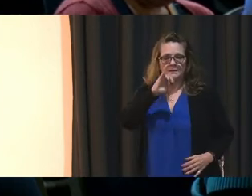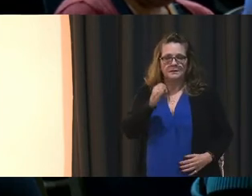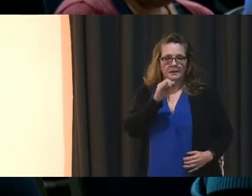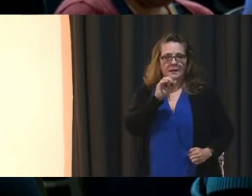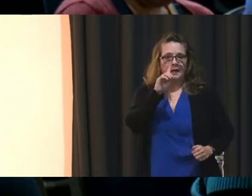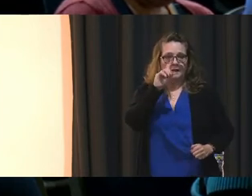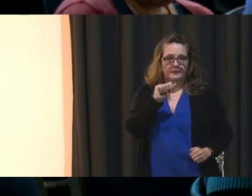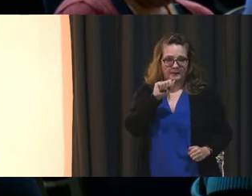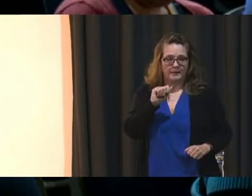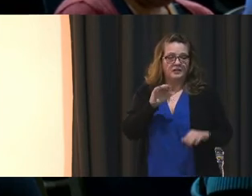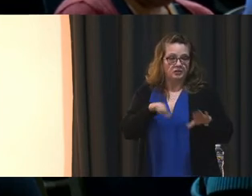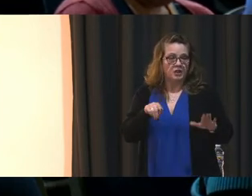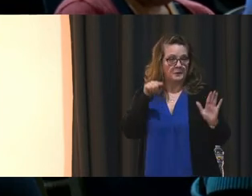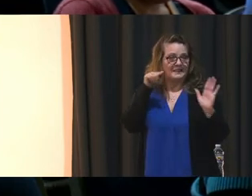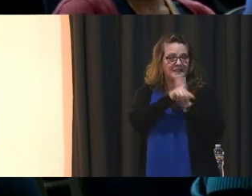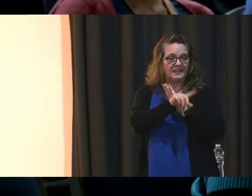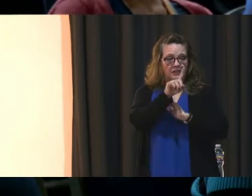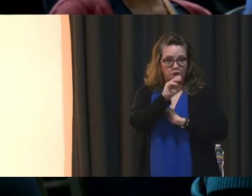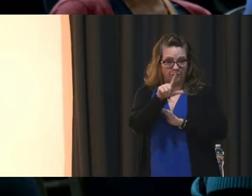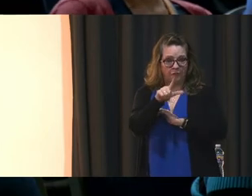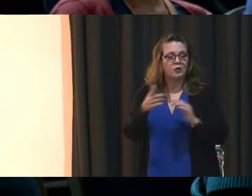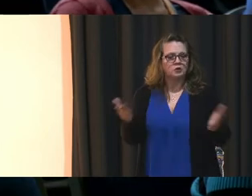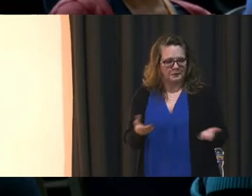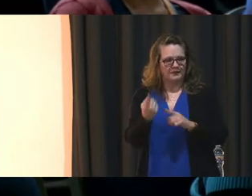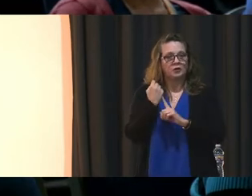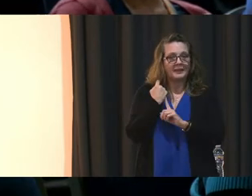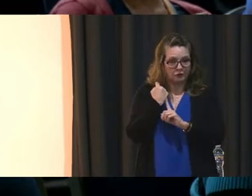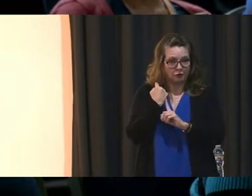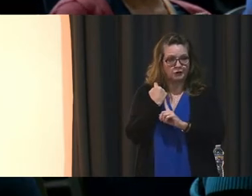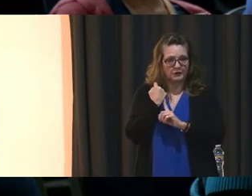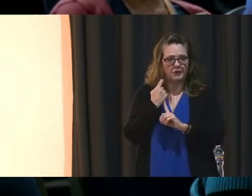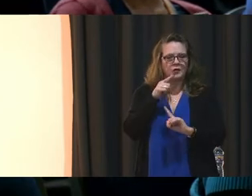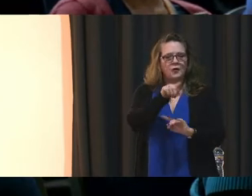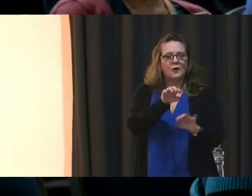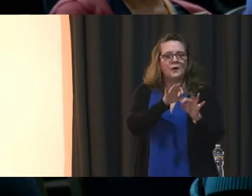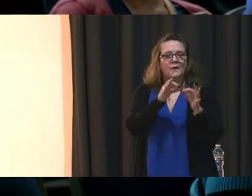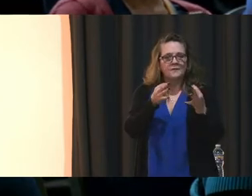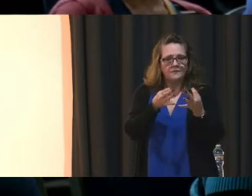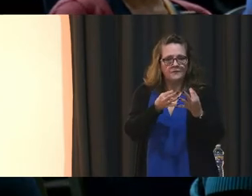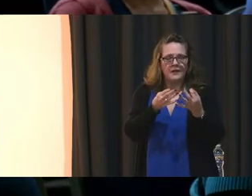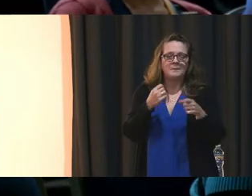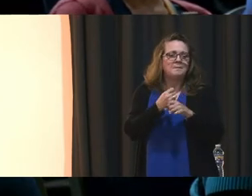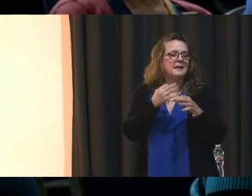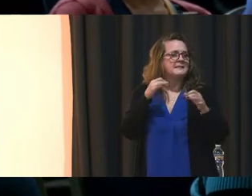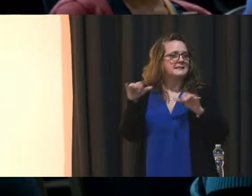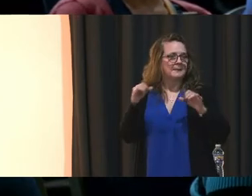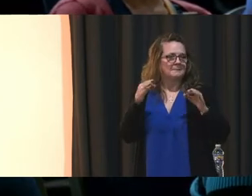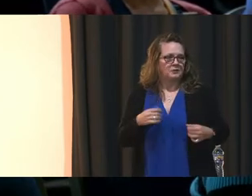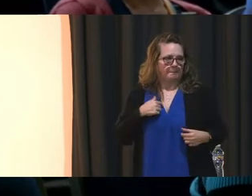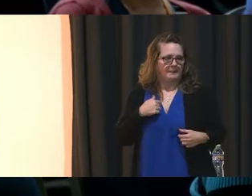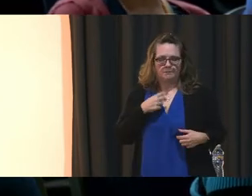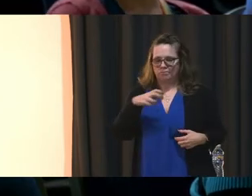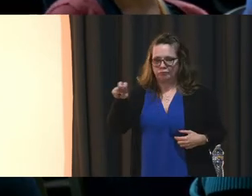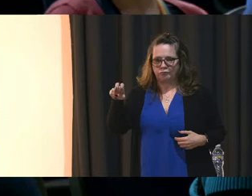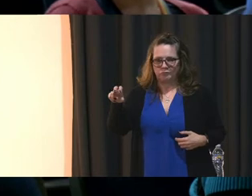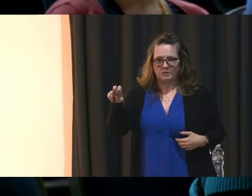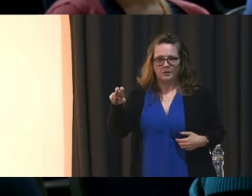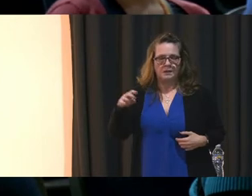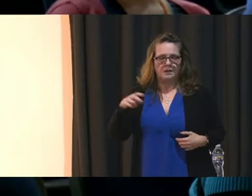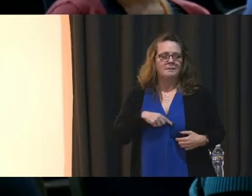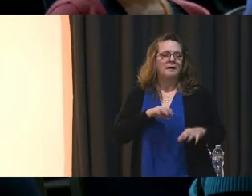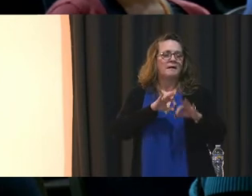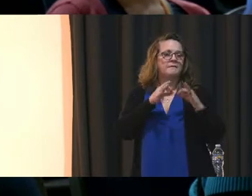The child that was killed at Duval was here at High Point last year. Her family made the same decision I did. And my family is blessed to be